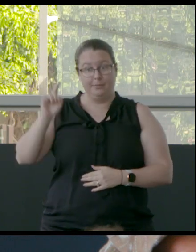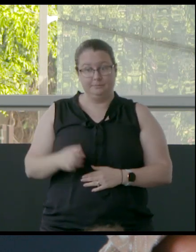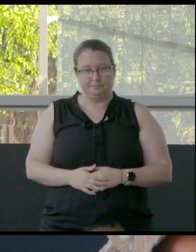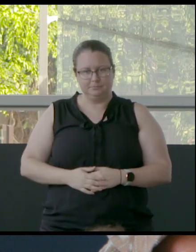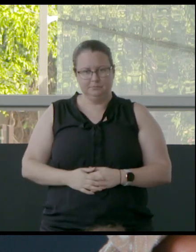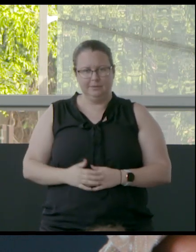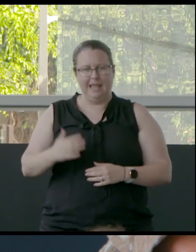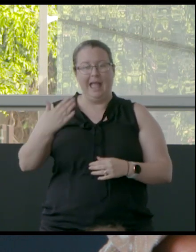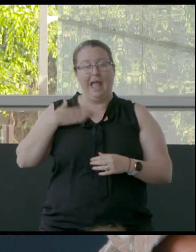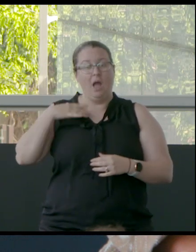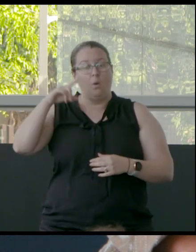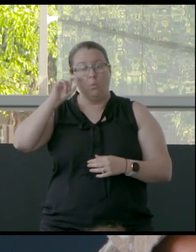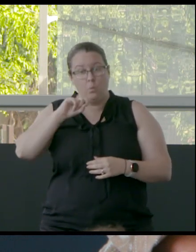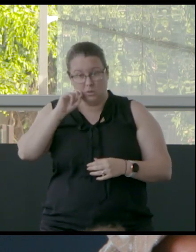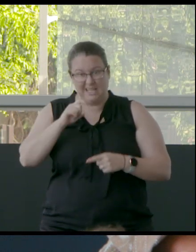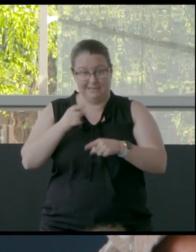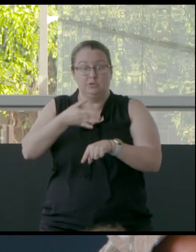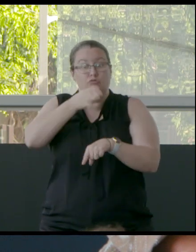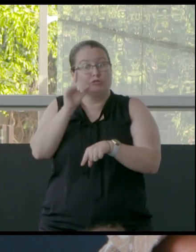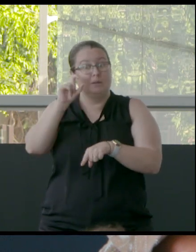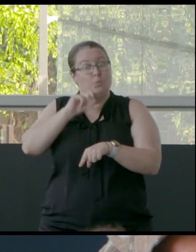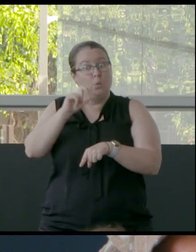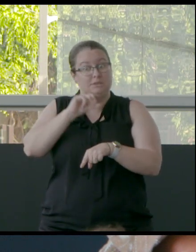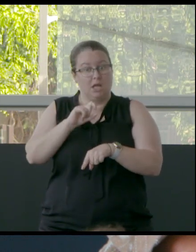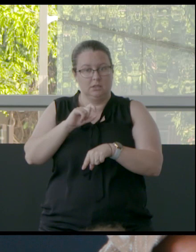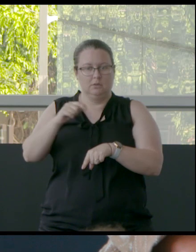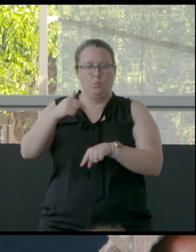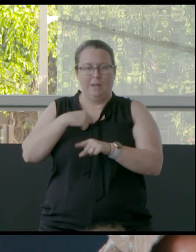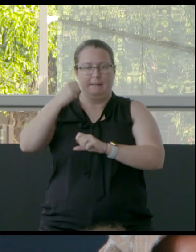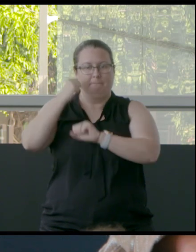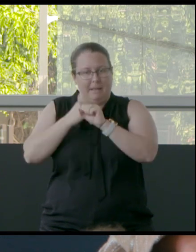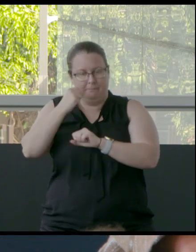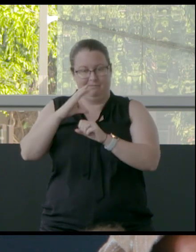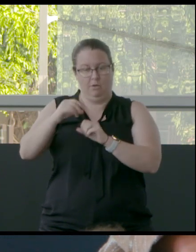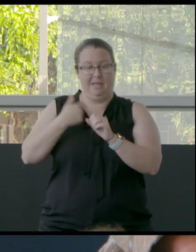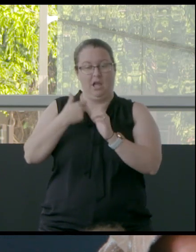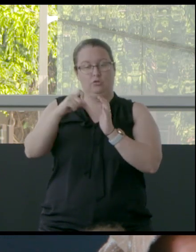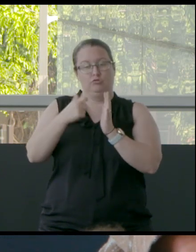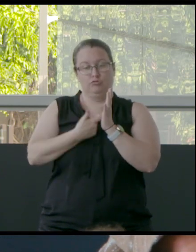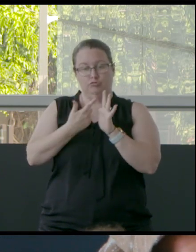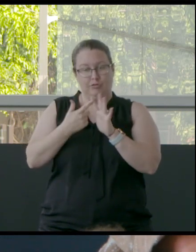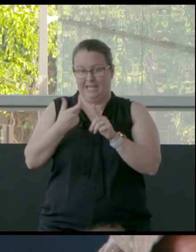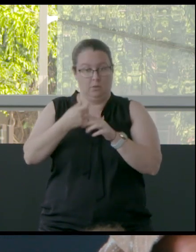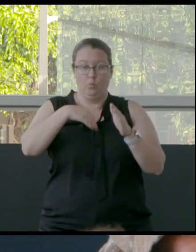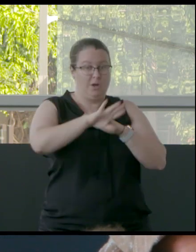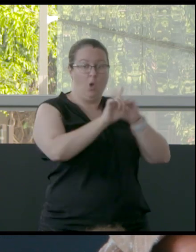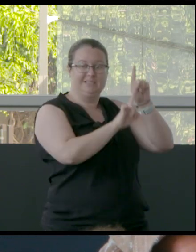our body of water is the drinking water that we have. We pump our water from our creek. We're not on town water. So we're